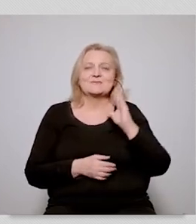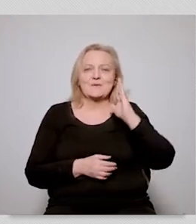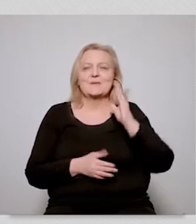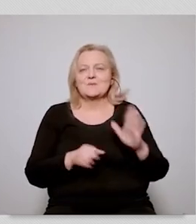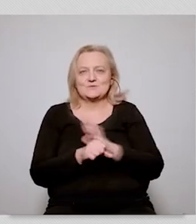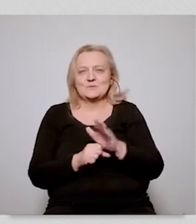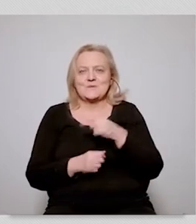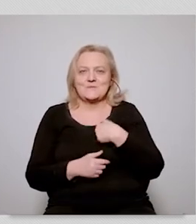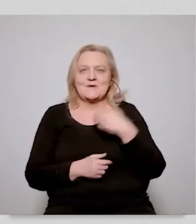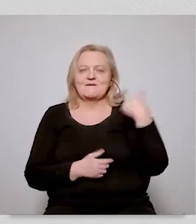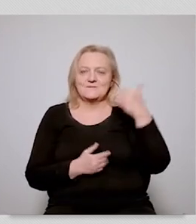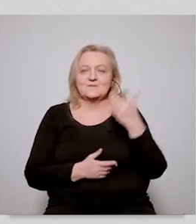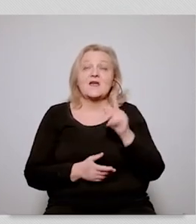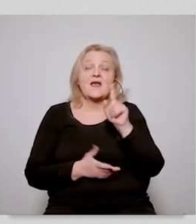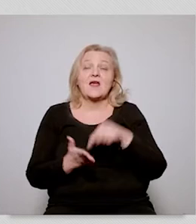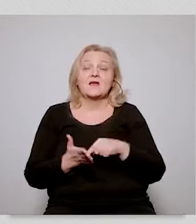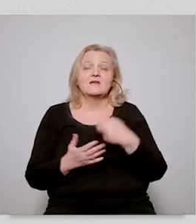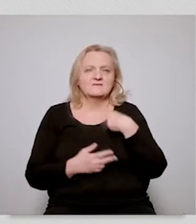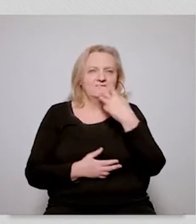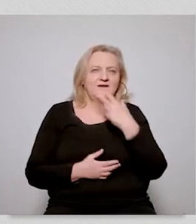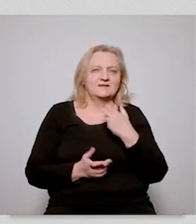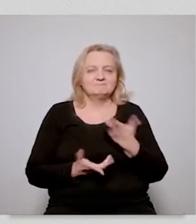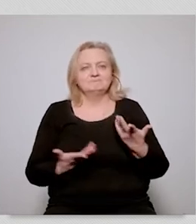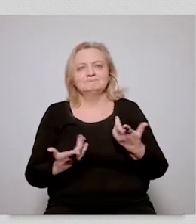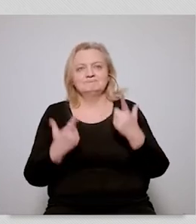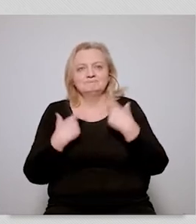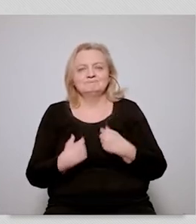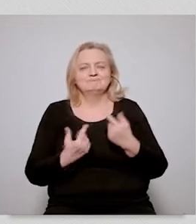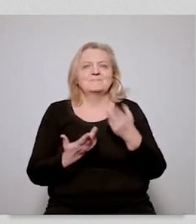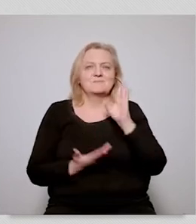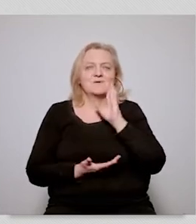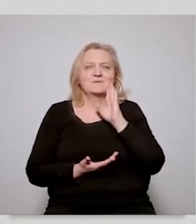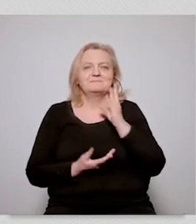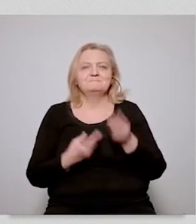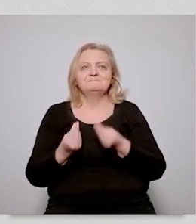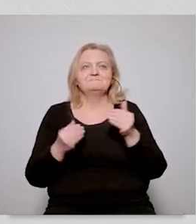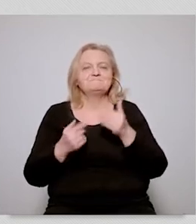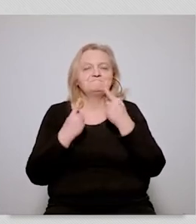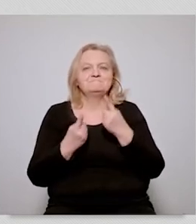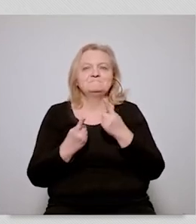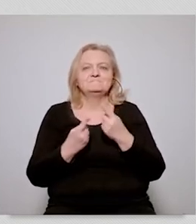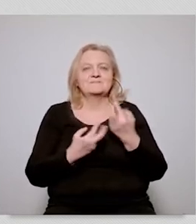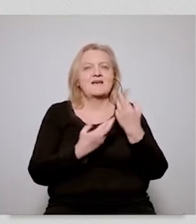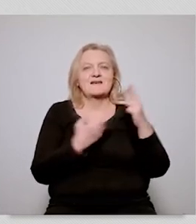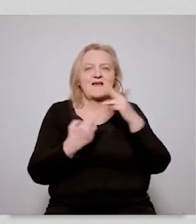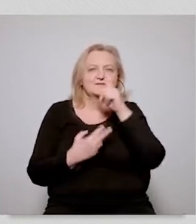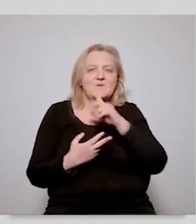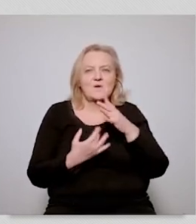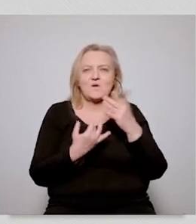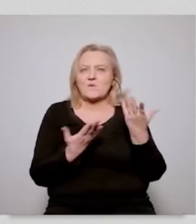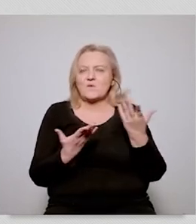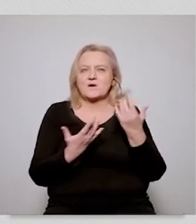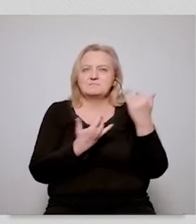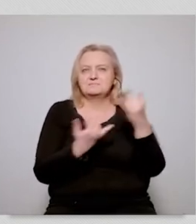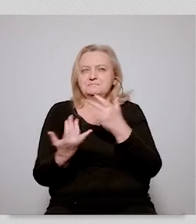can take the floor too so first we can see something which is kind of unexpected so some unexpected